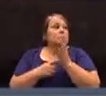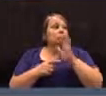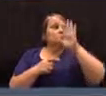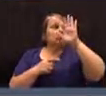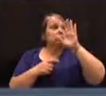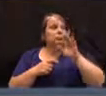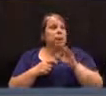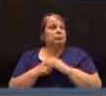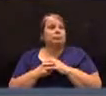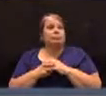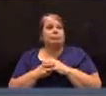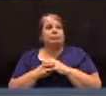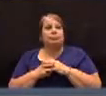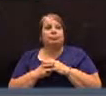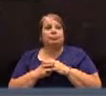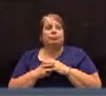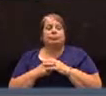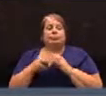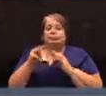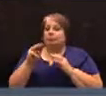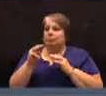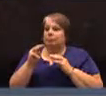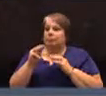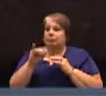Uh, Ms. Turnis.